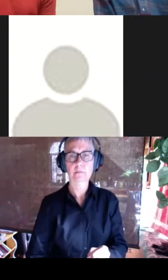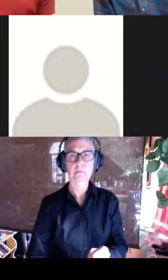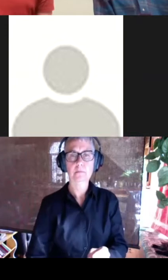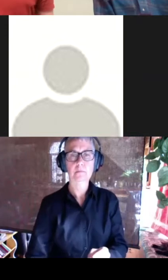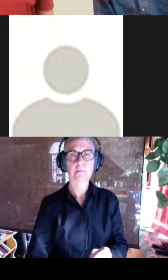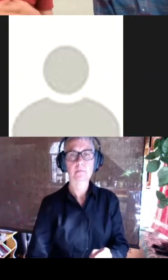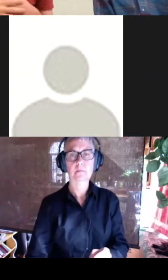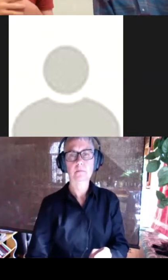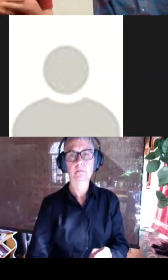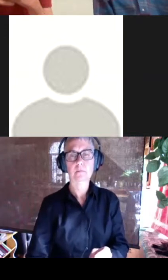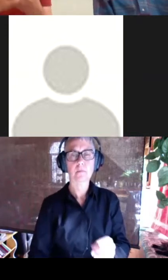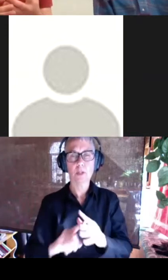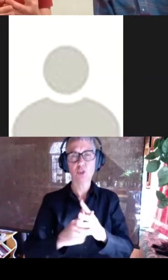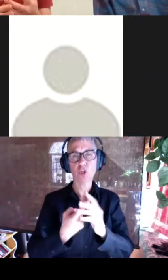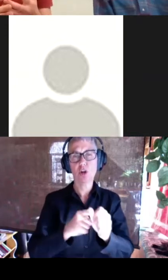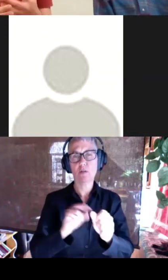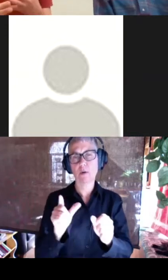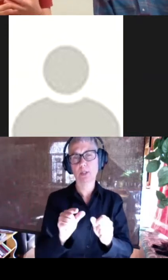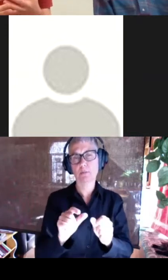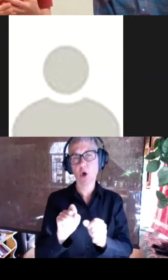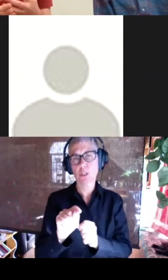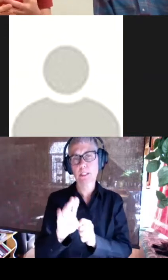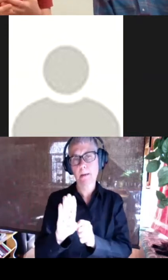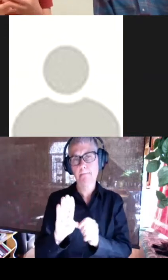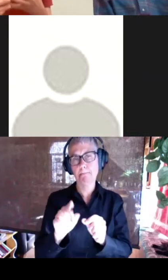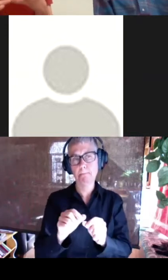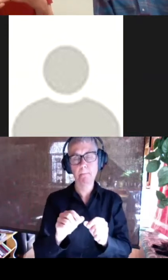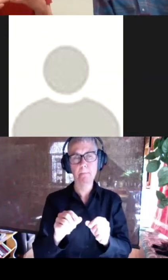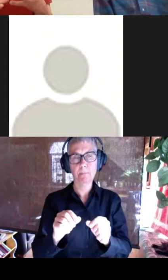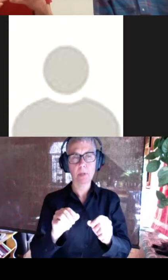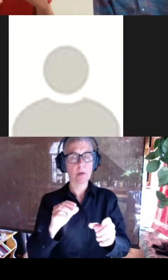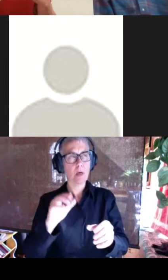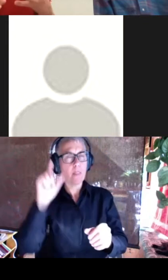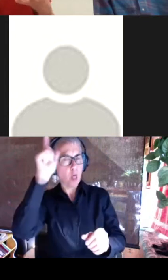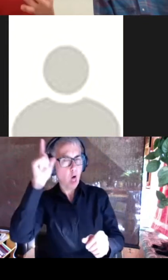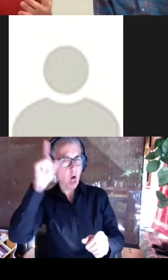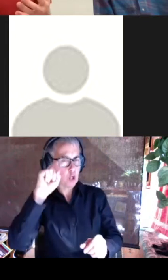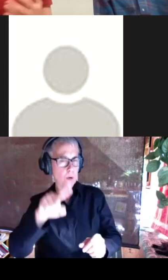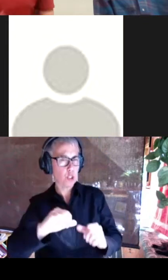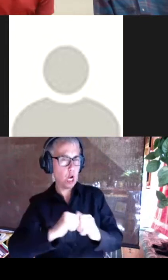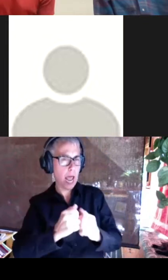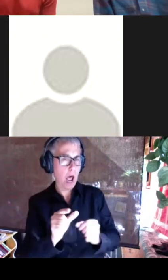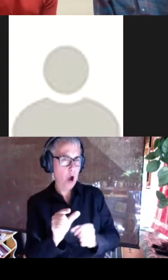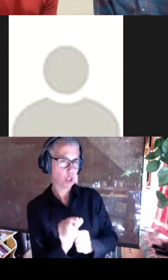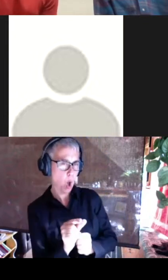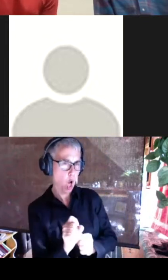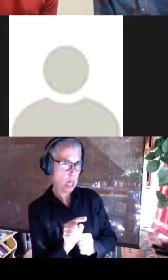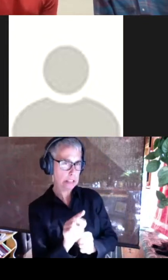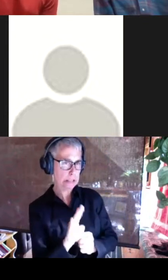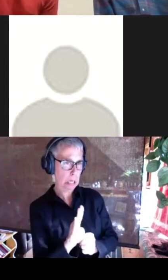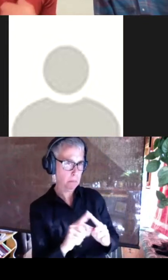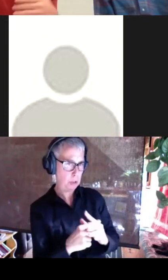You know, there's kind of the logical question or extension of, well, how small a stub can you get away with to begin with?